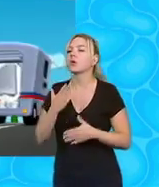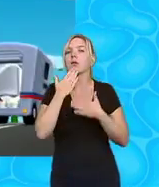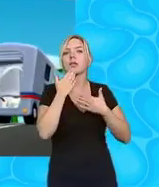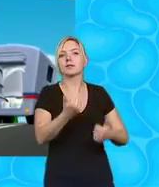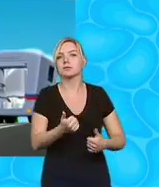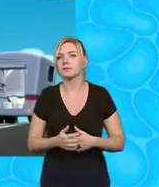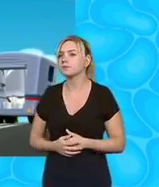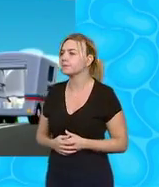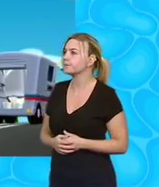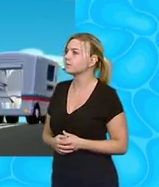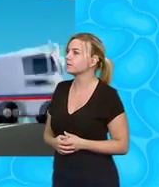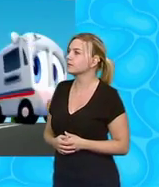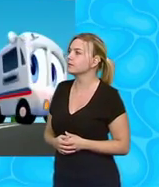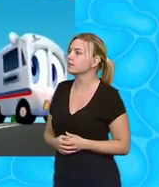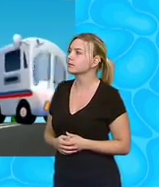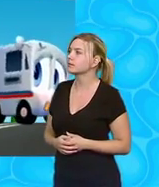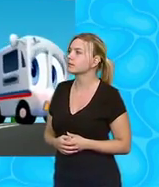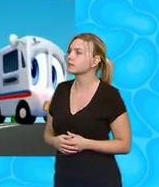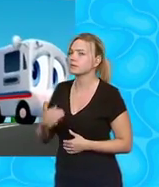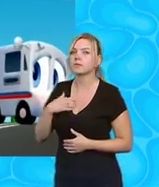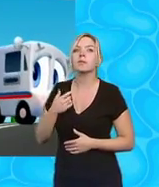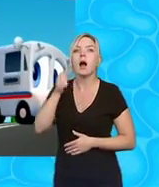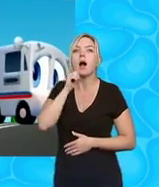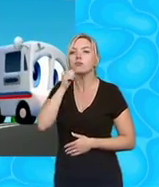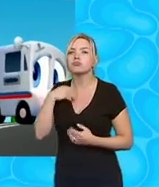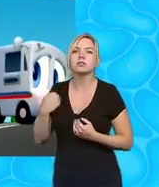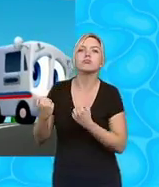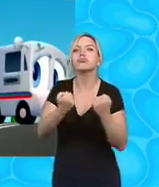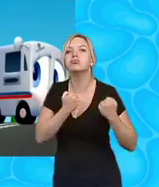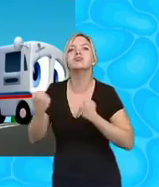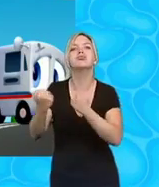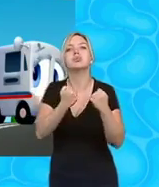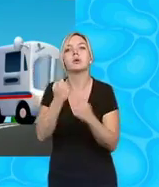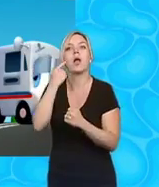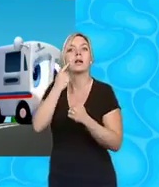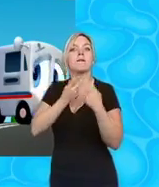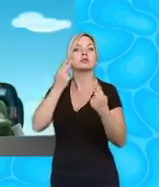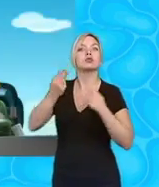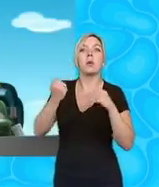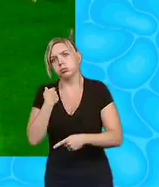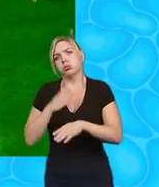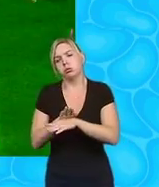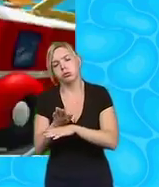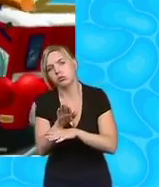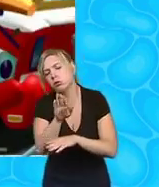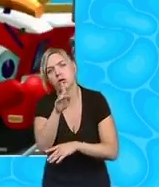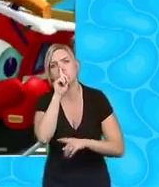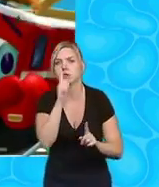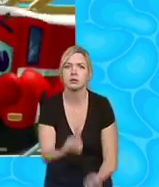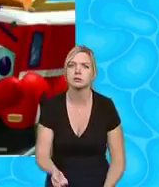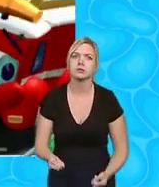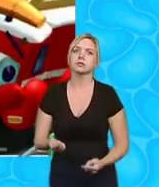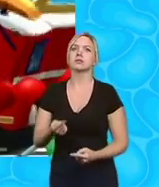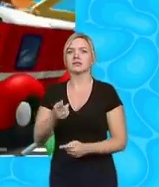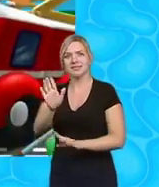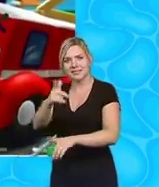you know when I'm on a very long ice cream route sometimes I sing a song and it makes the time fly by that's it course you